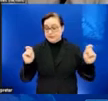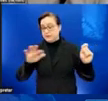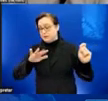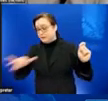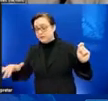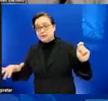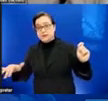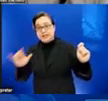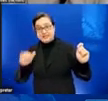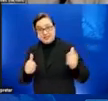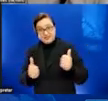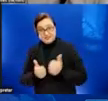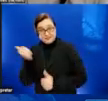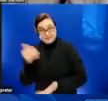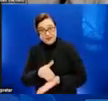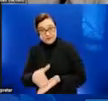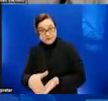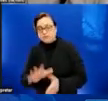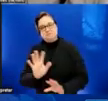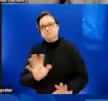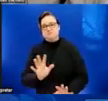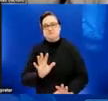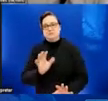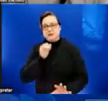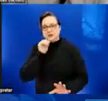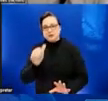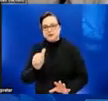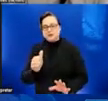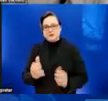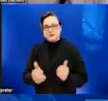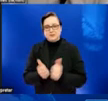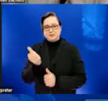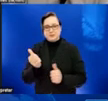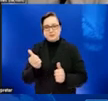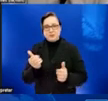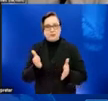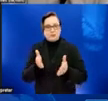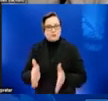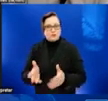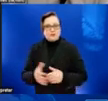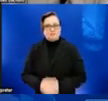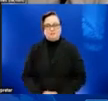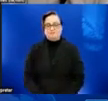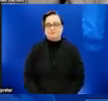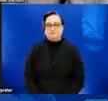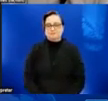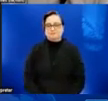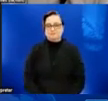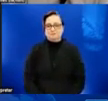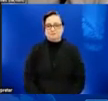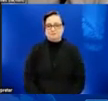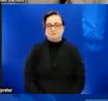Thank you so much. Our next question, I believe, would be for you, Dr. Carnes. What planning and or activities have been